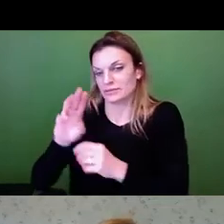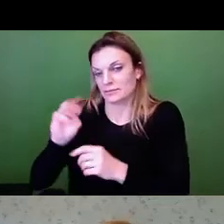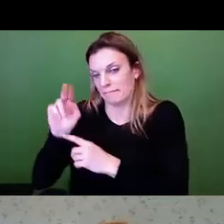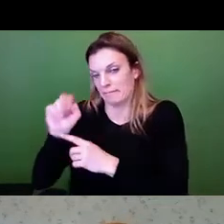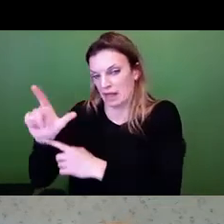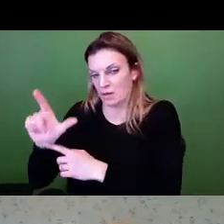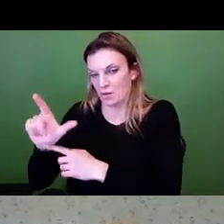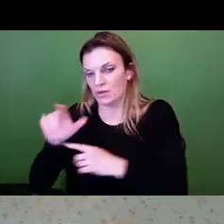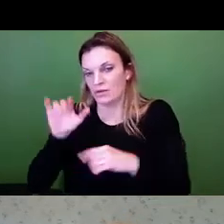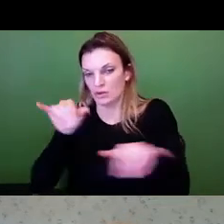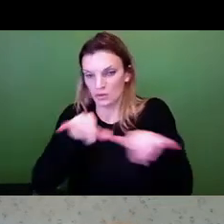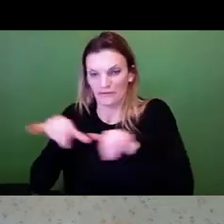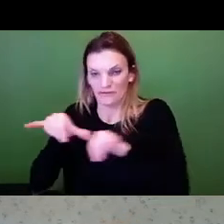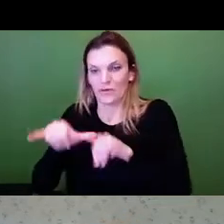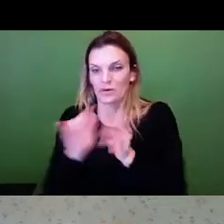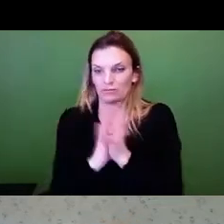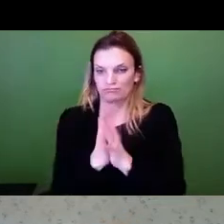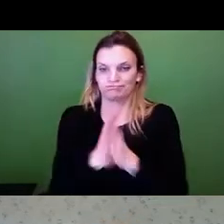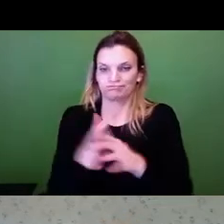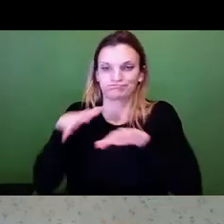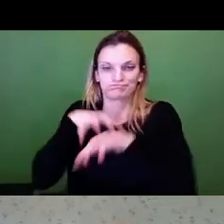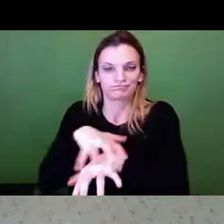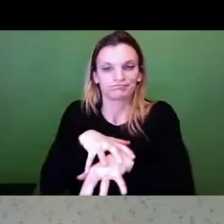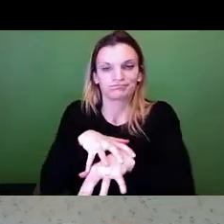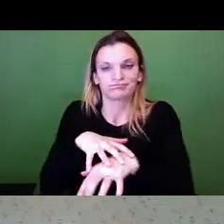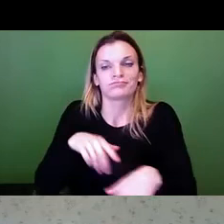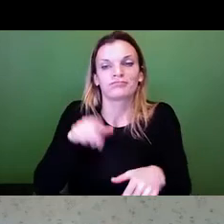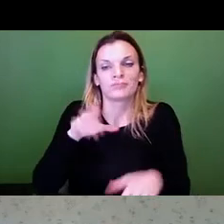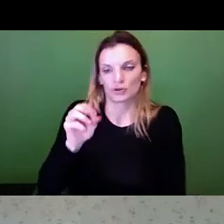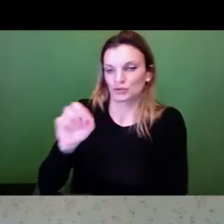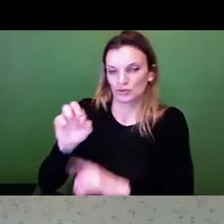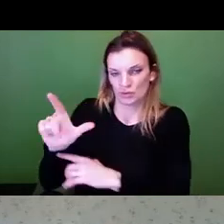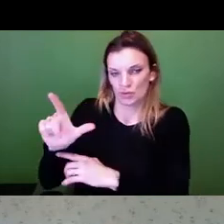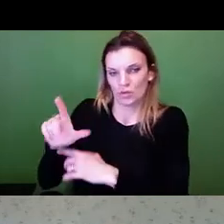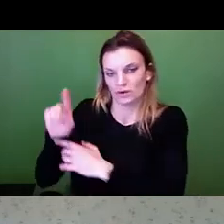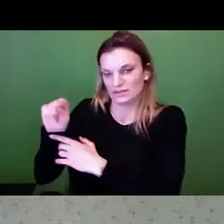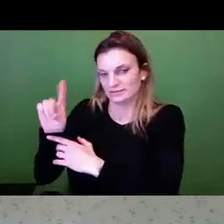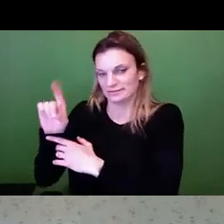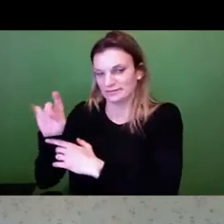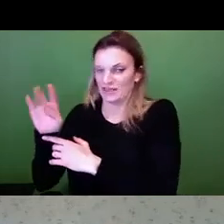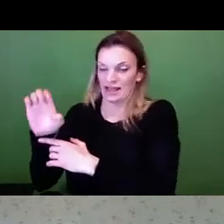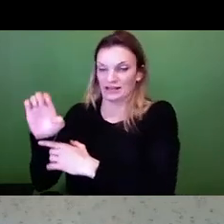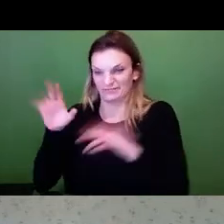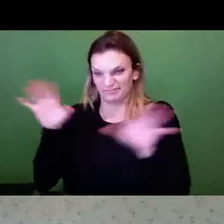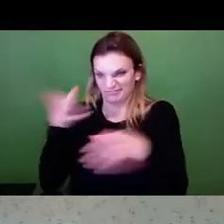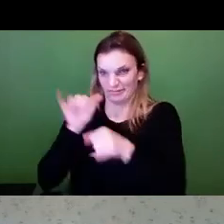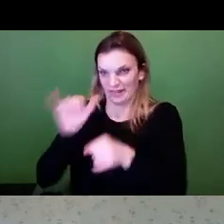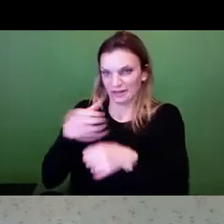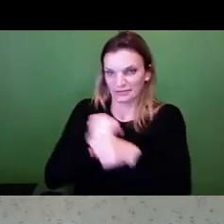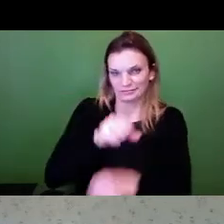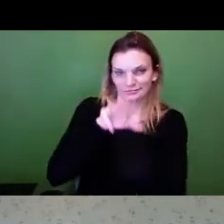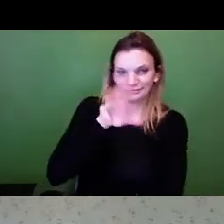have provisions for ADA, such as if they're doing work on a road and there's a sidewalk,